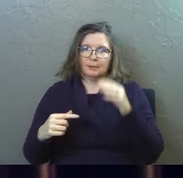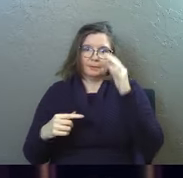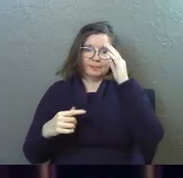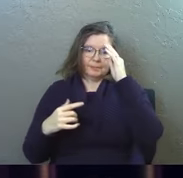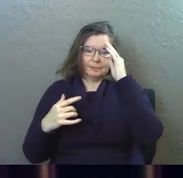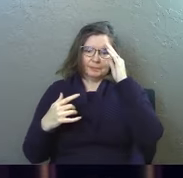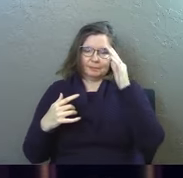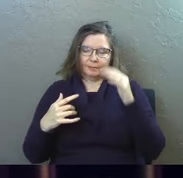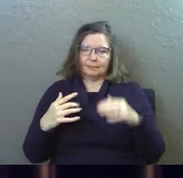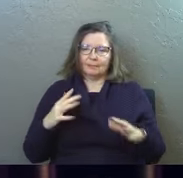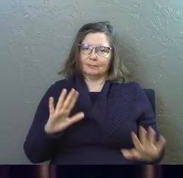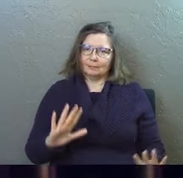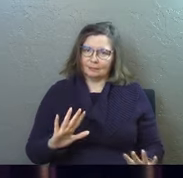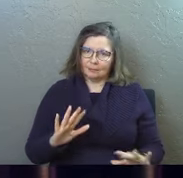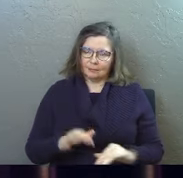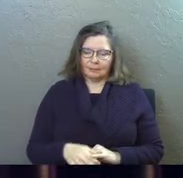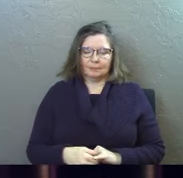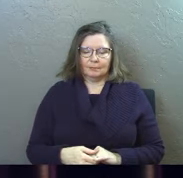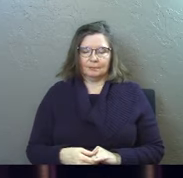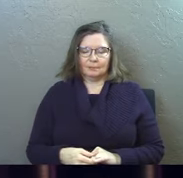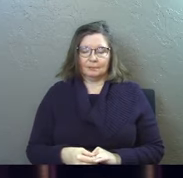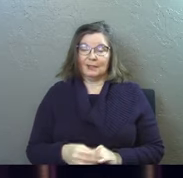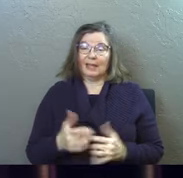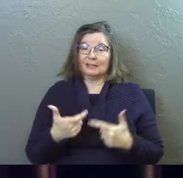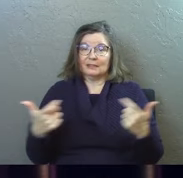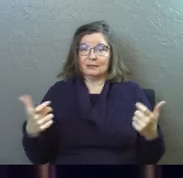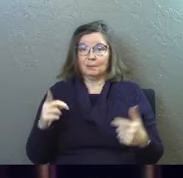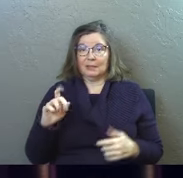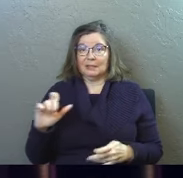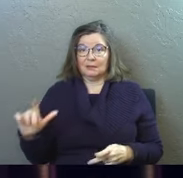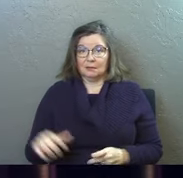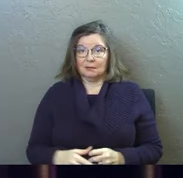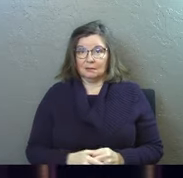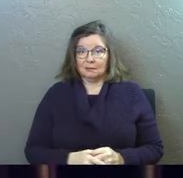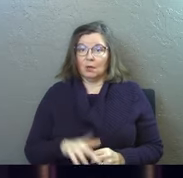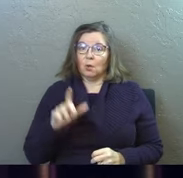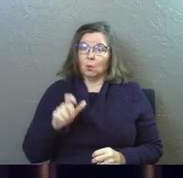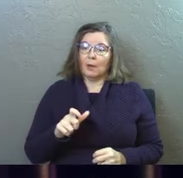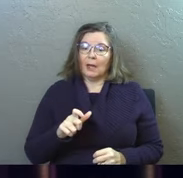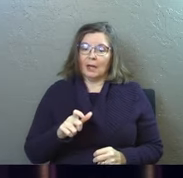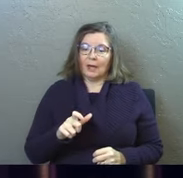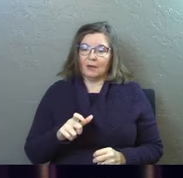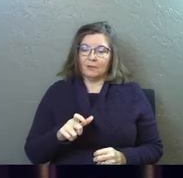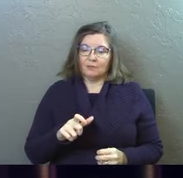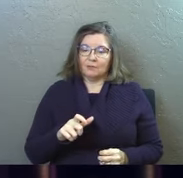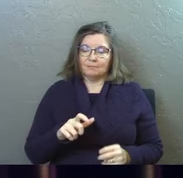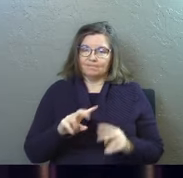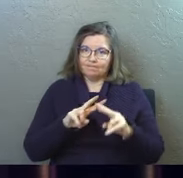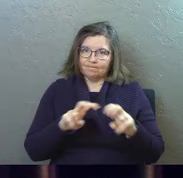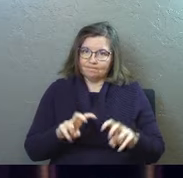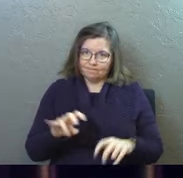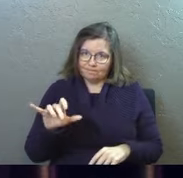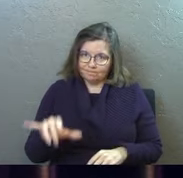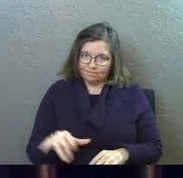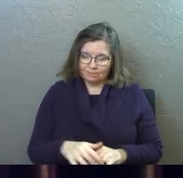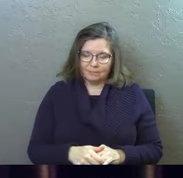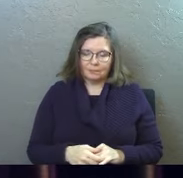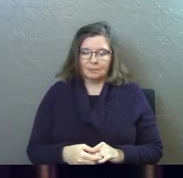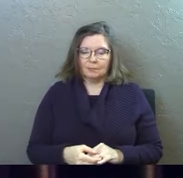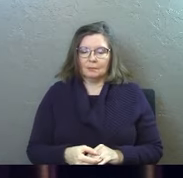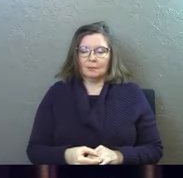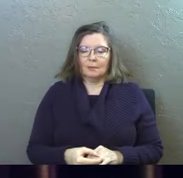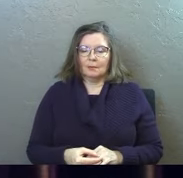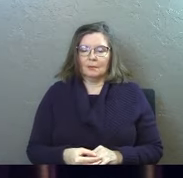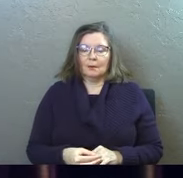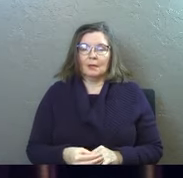to do it as well it's a big deal and we've got to drive into that it's a it's a